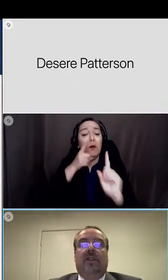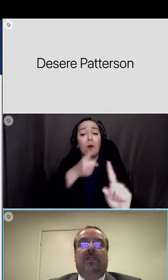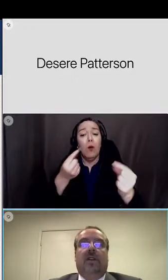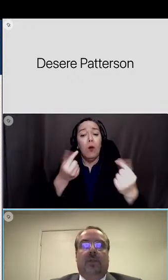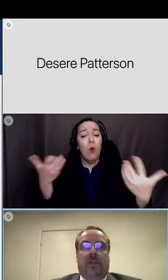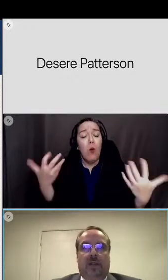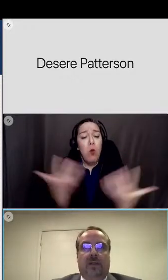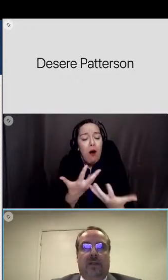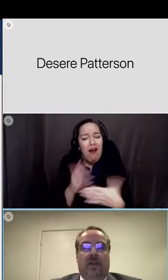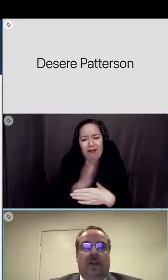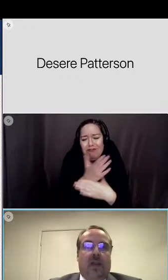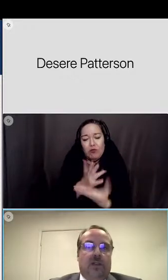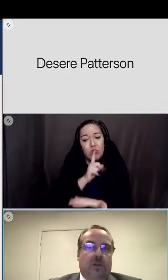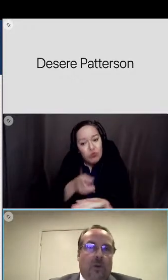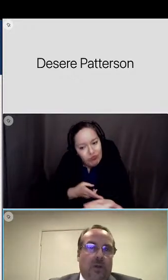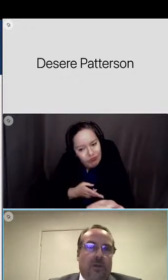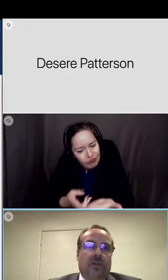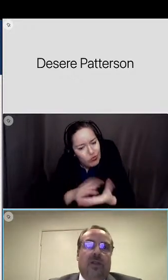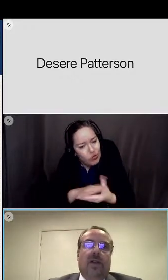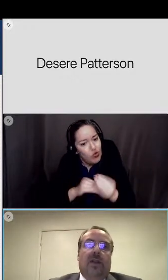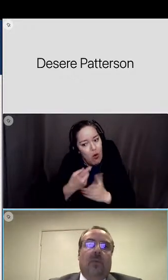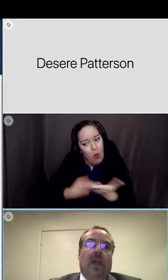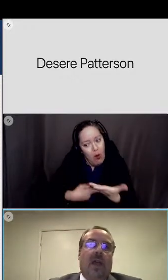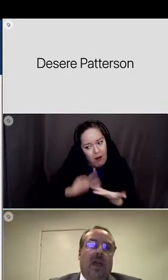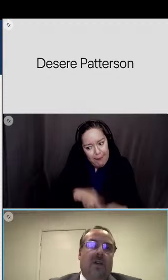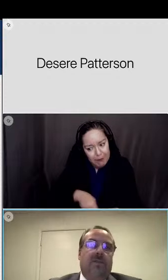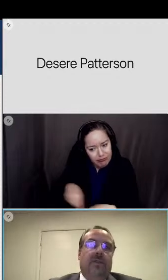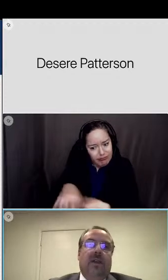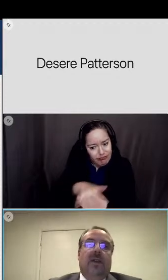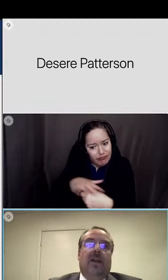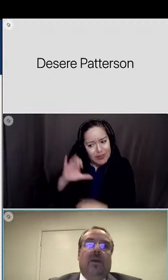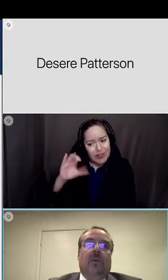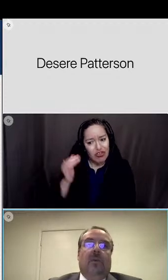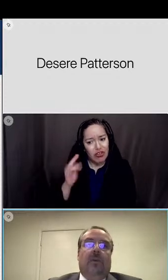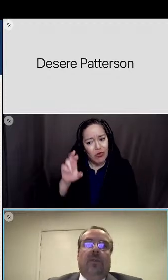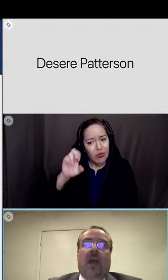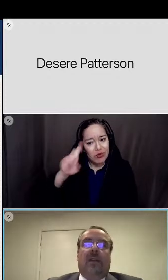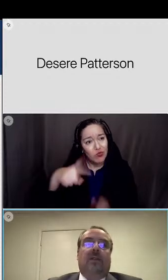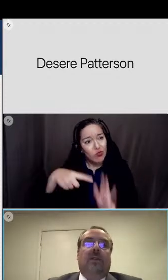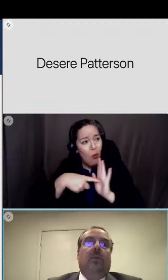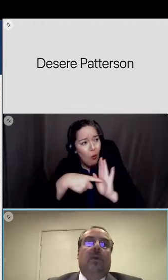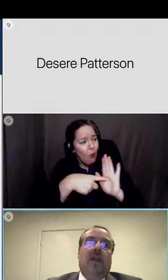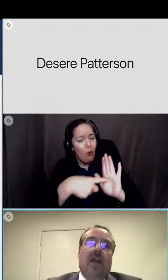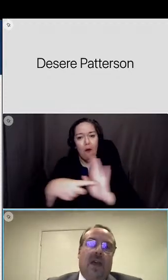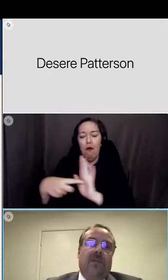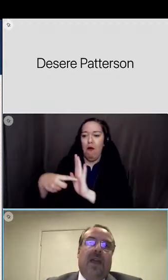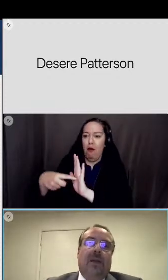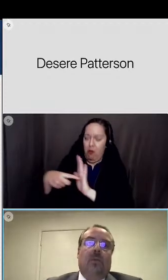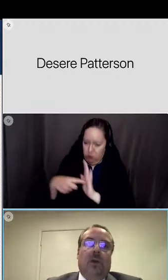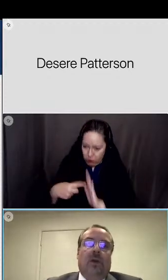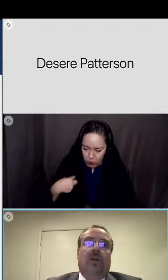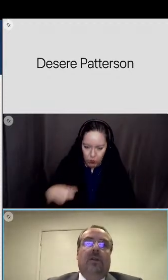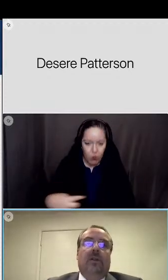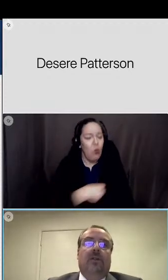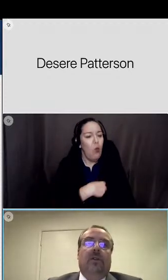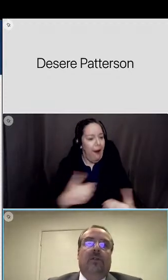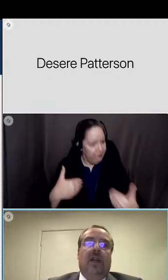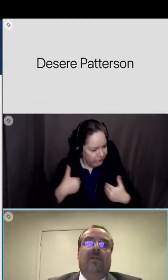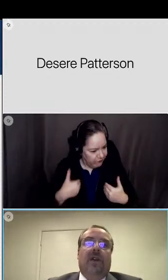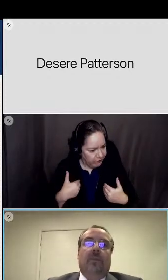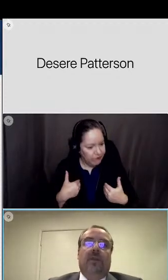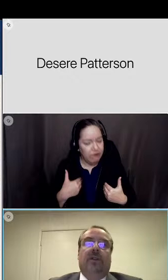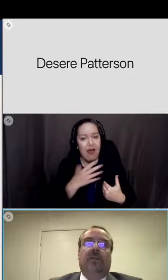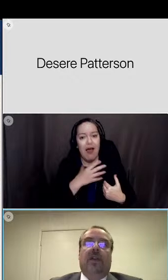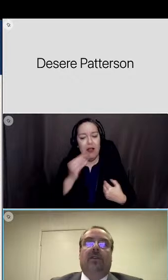occurs in cj usd and show others that we have that we have and work to